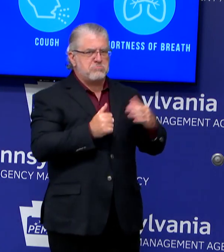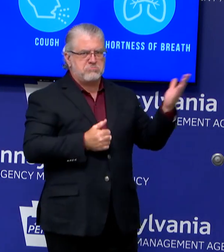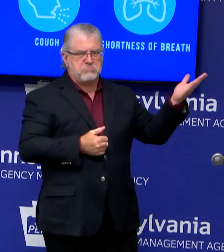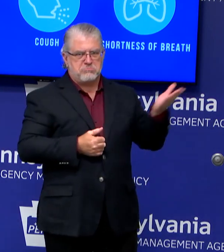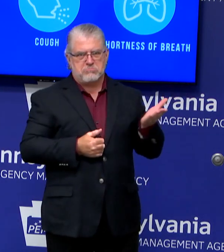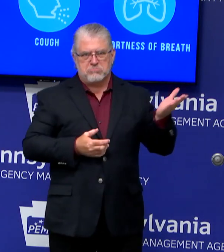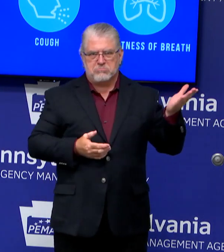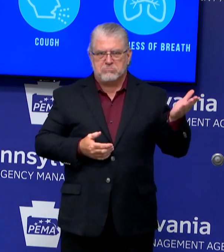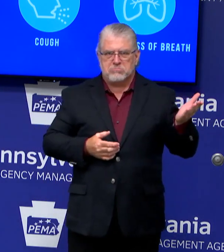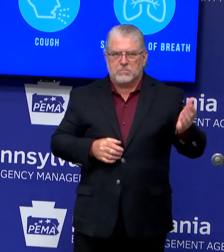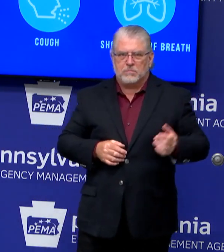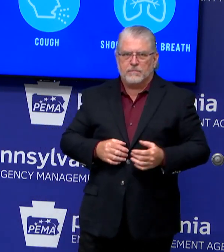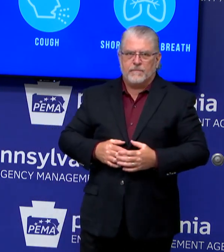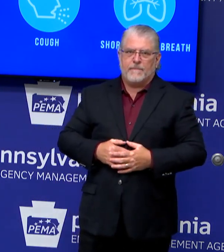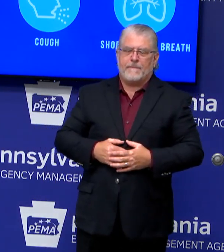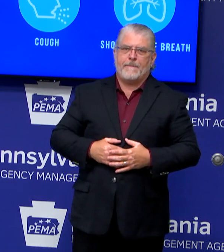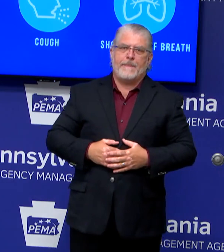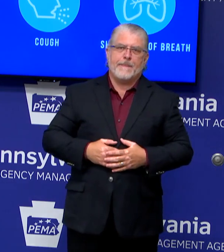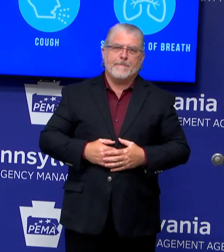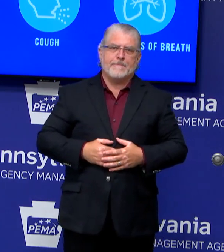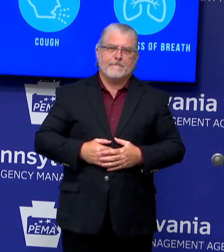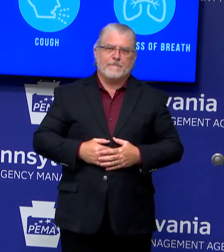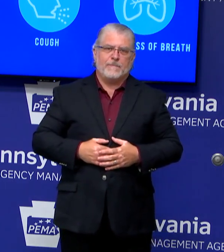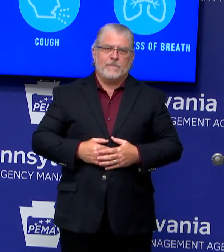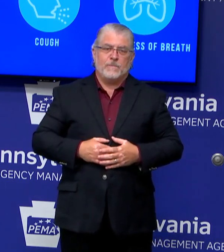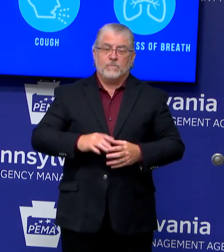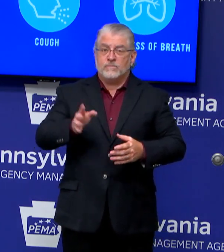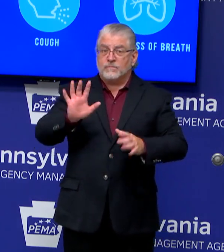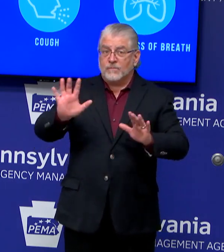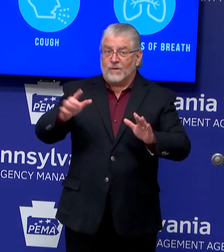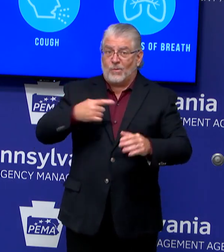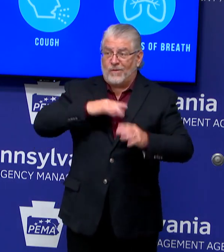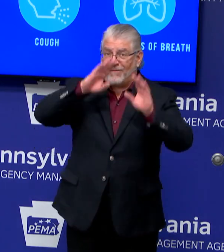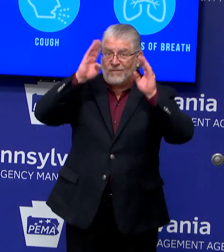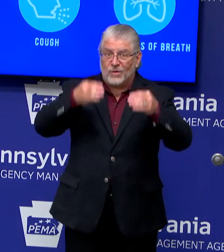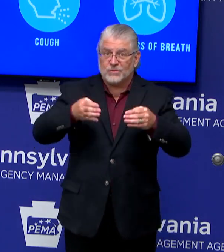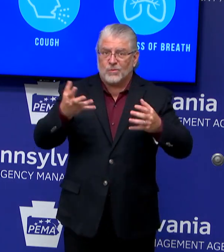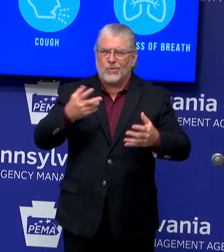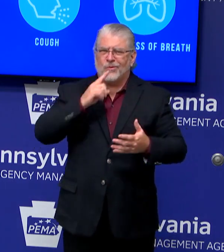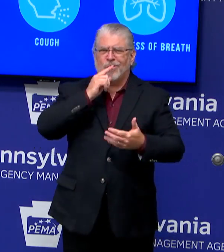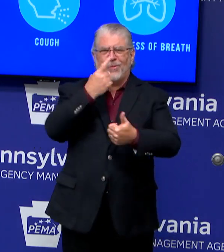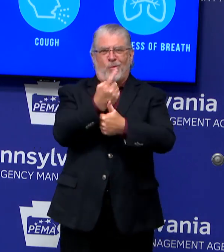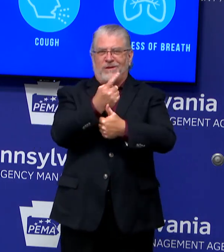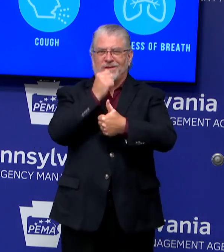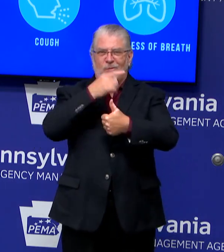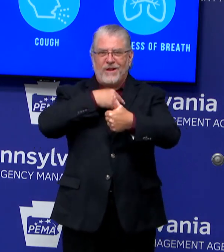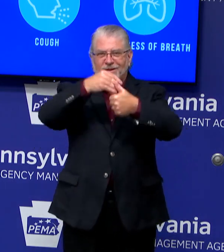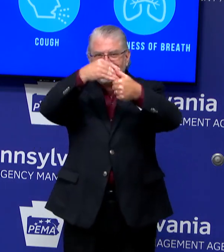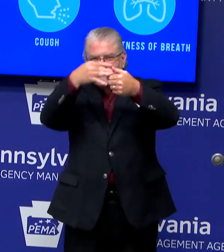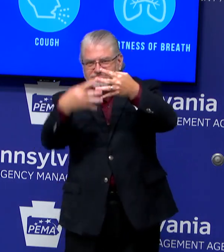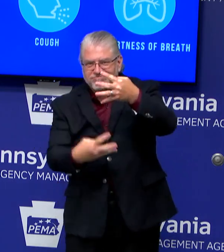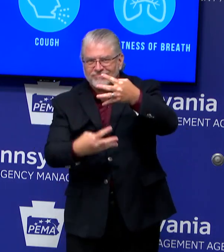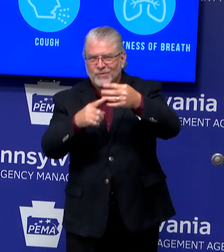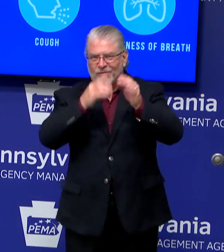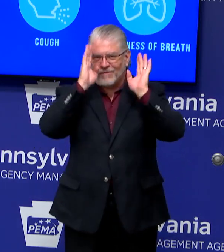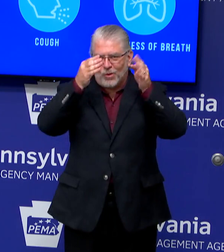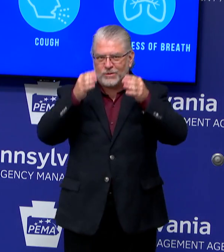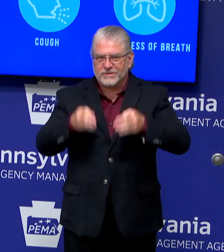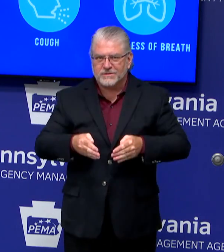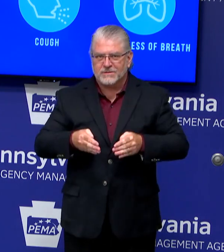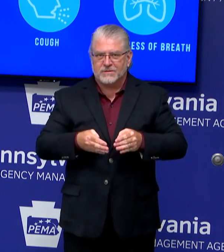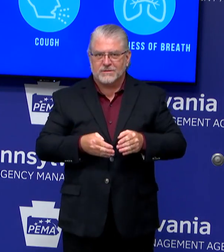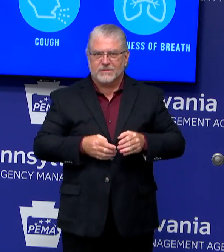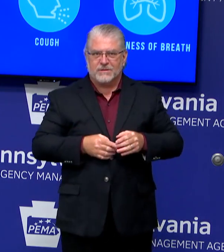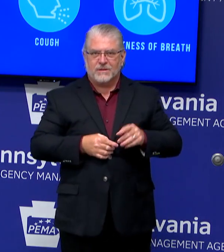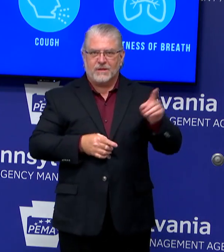So there are a number of different things we look at in terms of counties and the dashboard, which is available